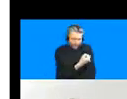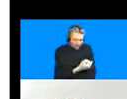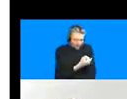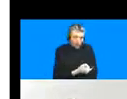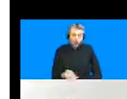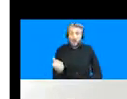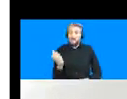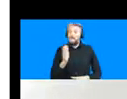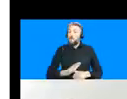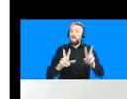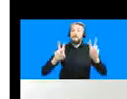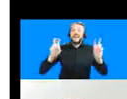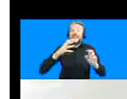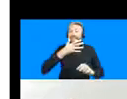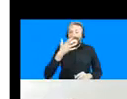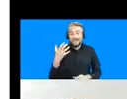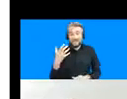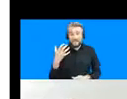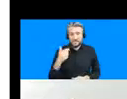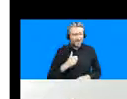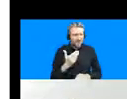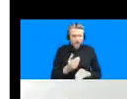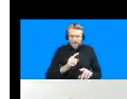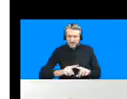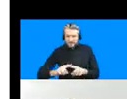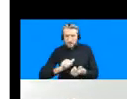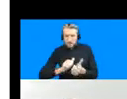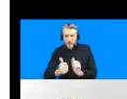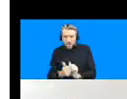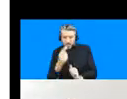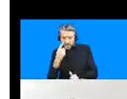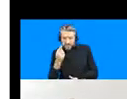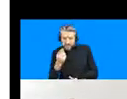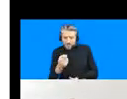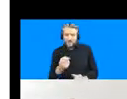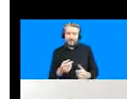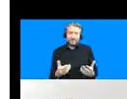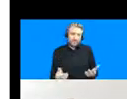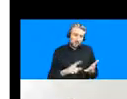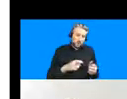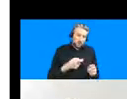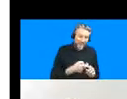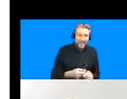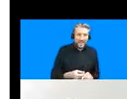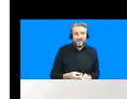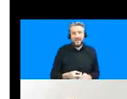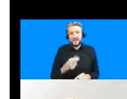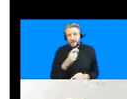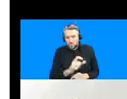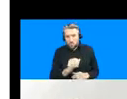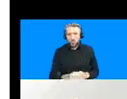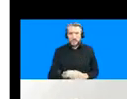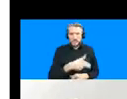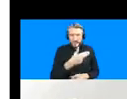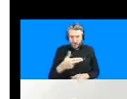partners across the united kingdom cameroon indonesia germany and india to to understand you know what are the dynamics or the relationship